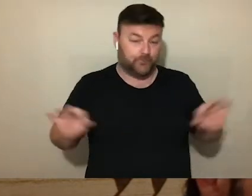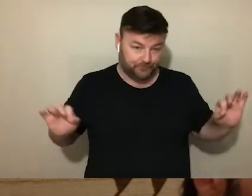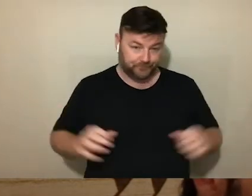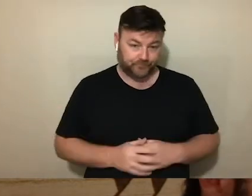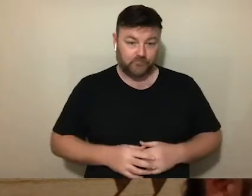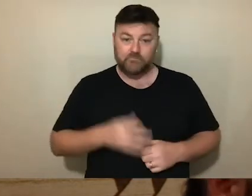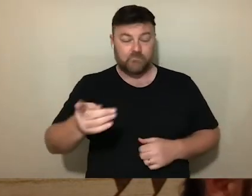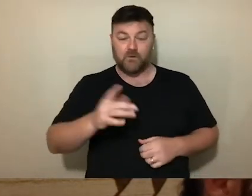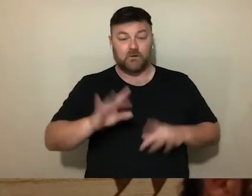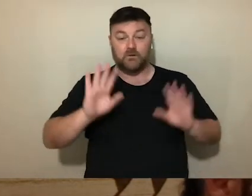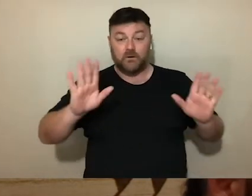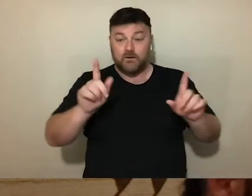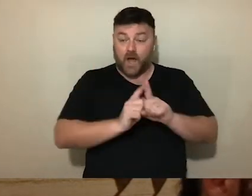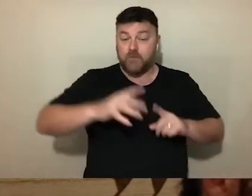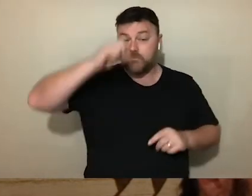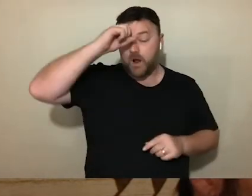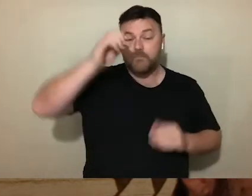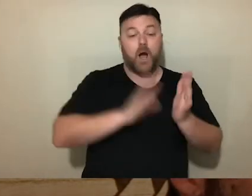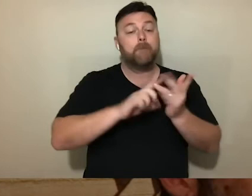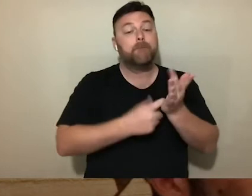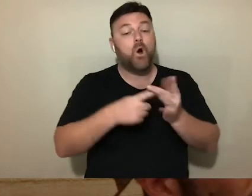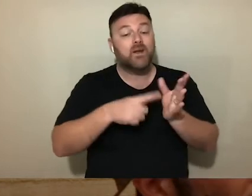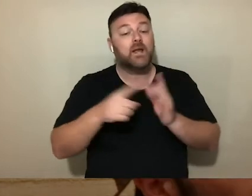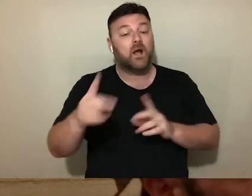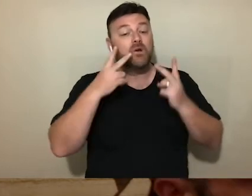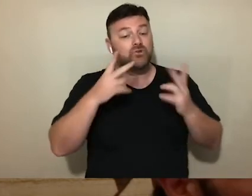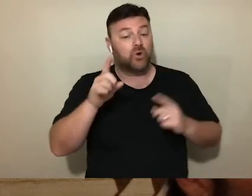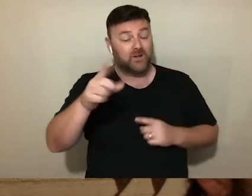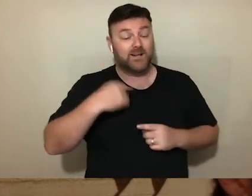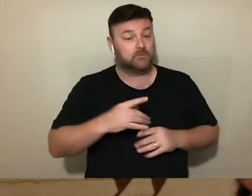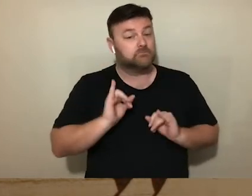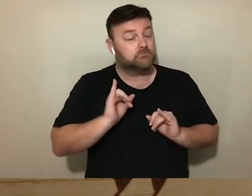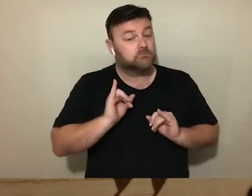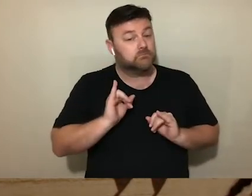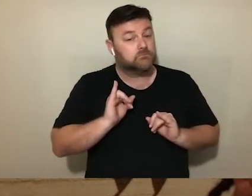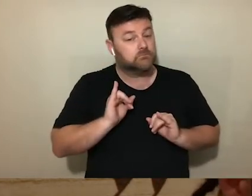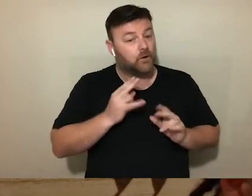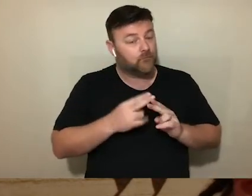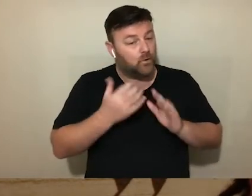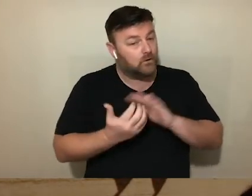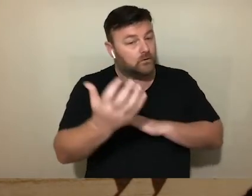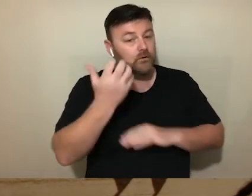reminder of the past, the end of Moria represents a dark anticipation of the future. Thank you very much.